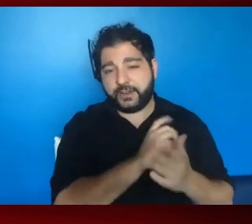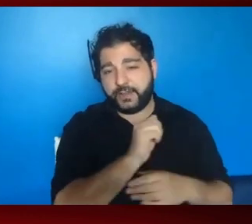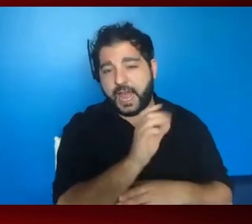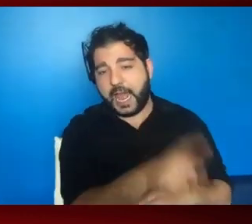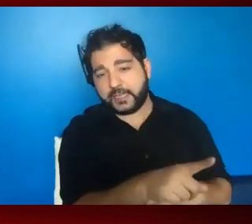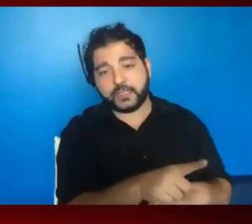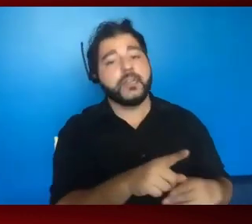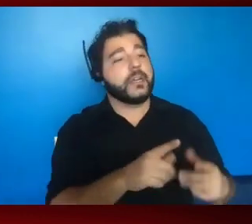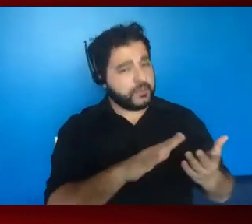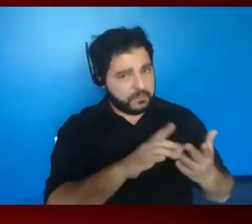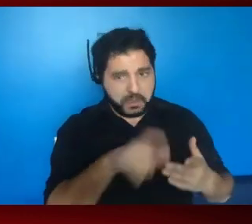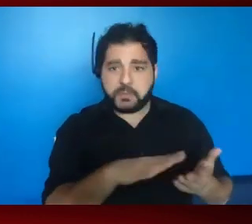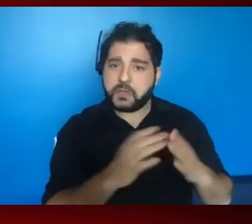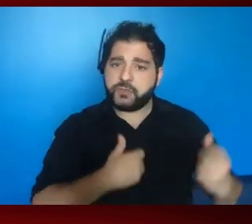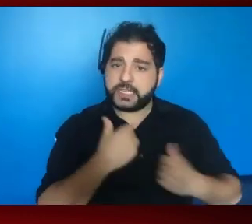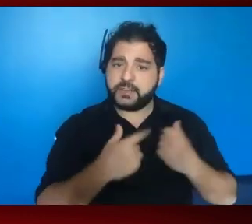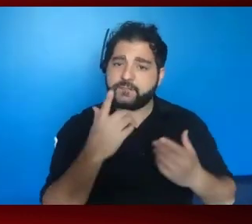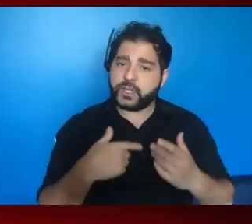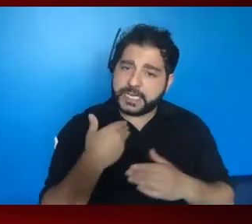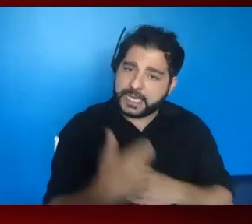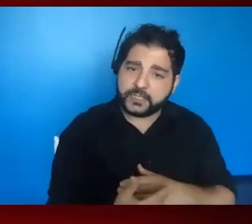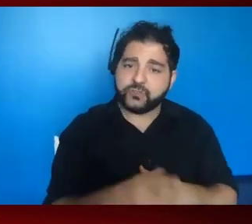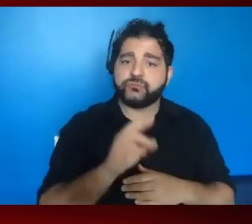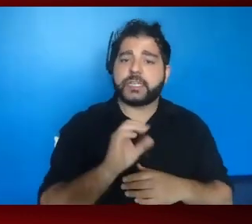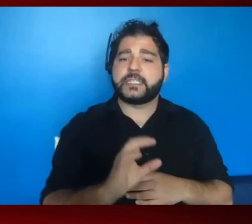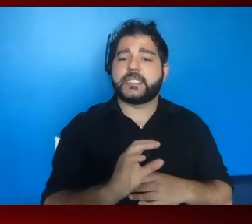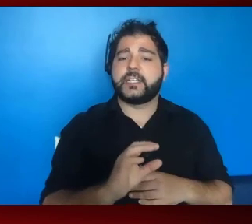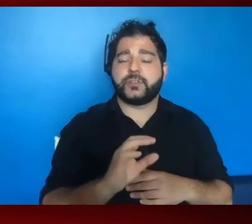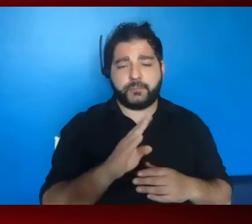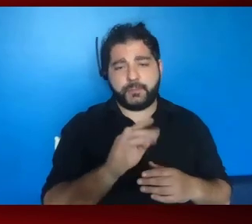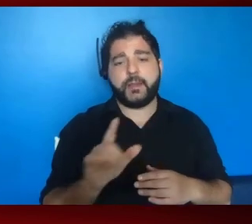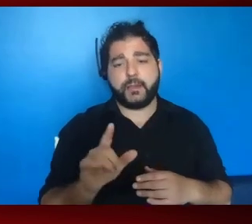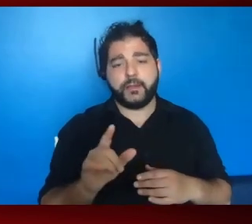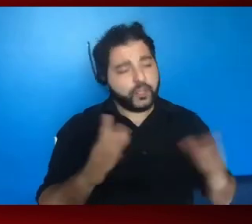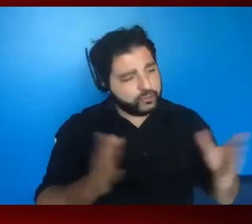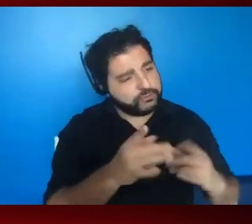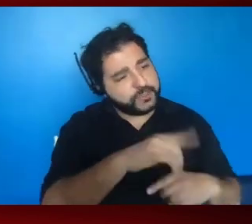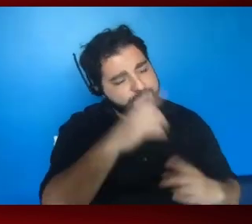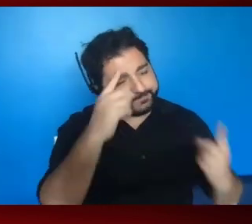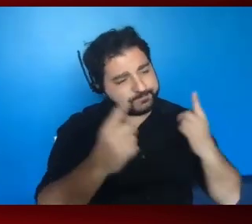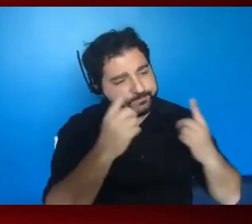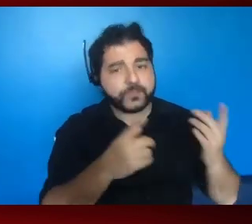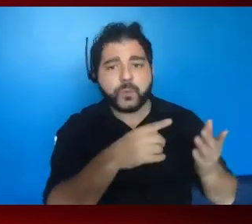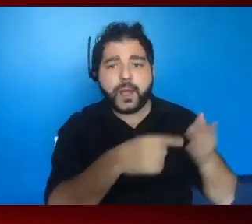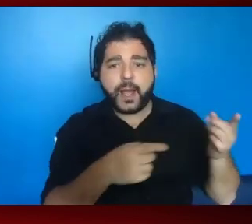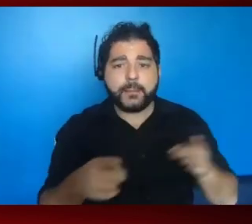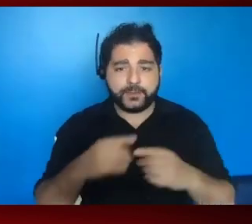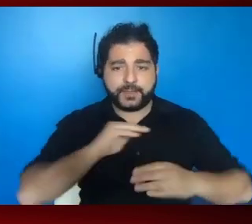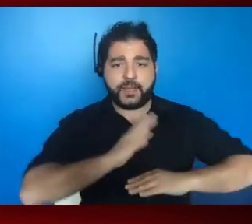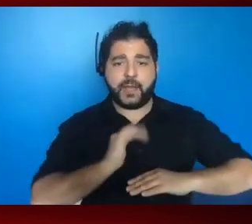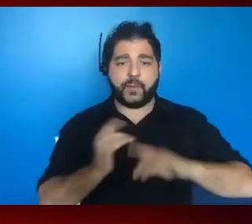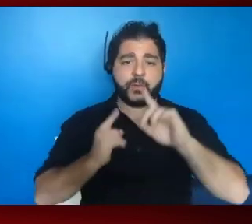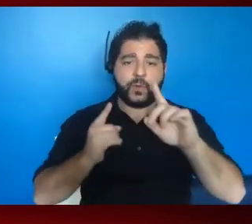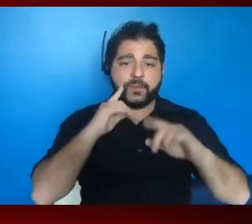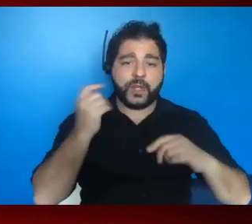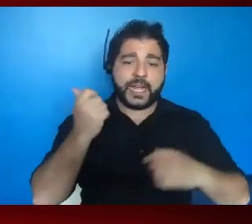whatever is possible in that next budget reconciliation bill. Strongly encourage them to consider what it's going to take to meet the goal of ending